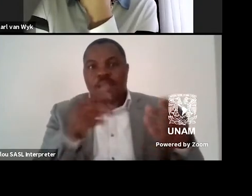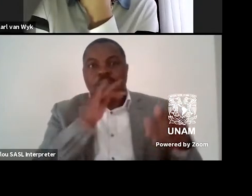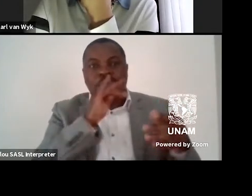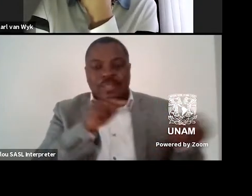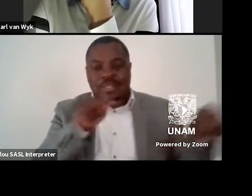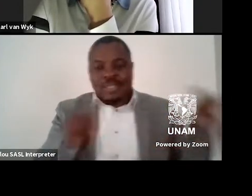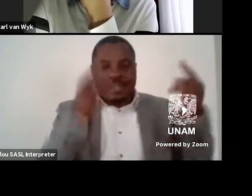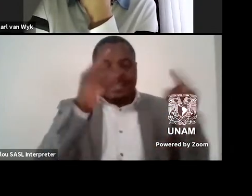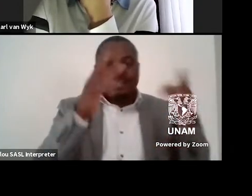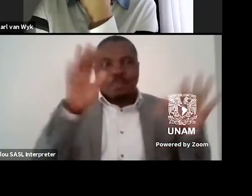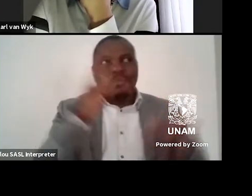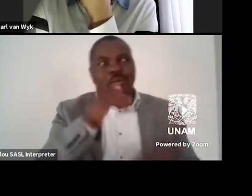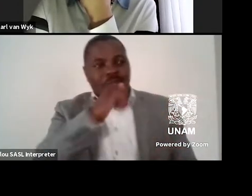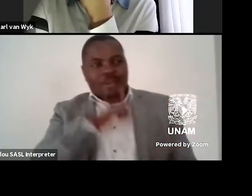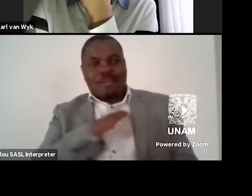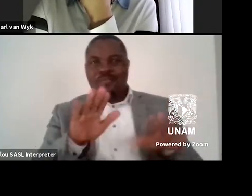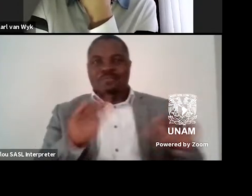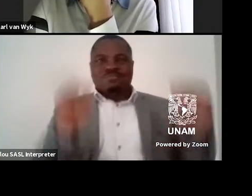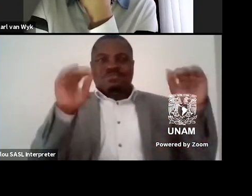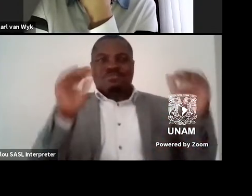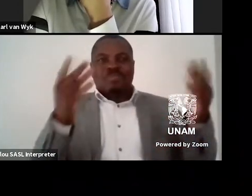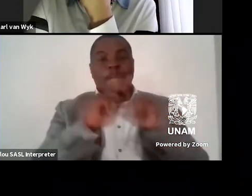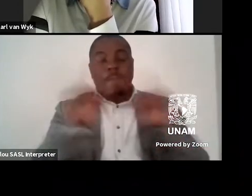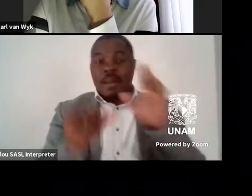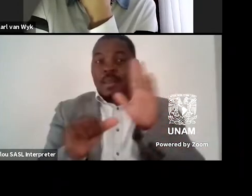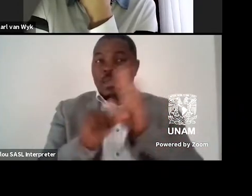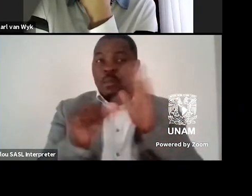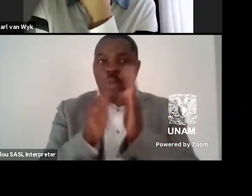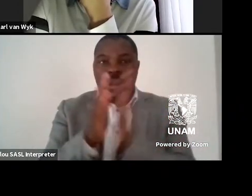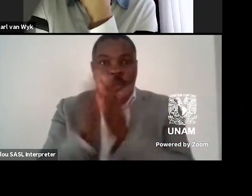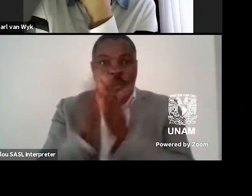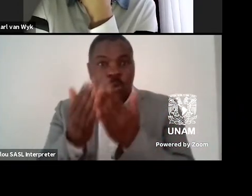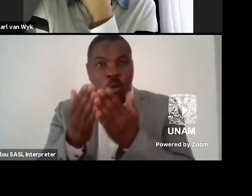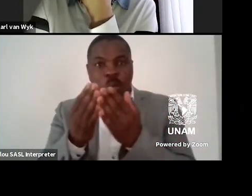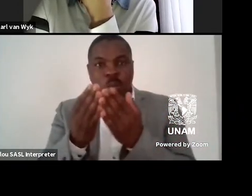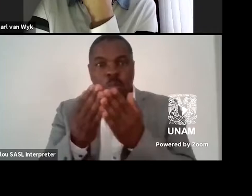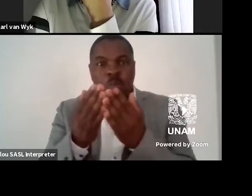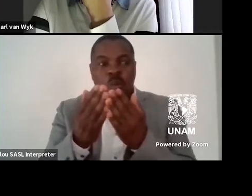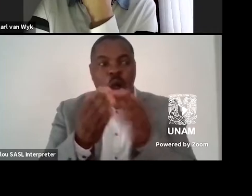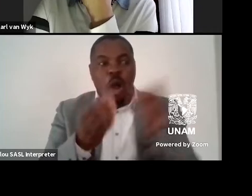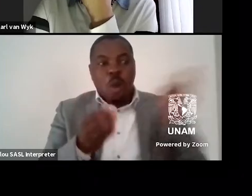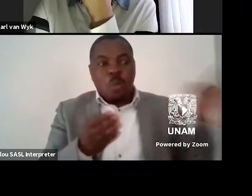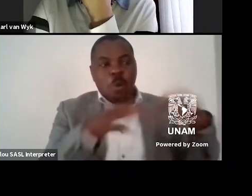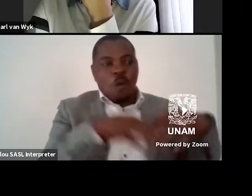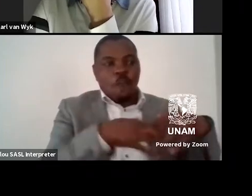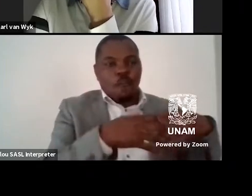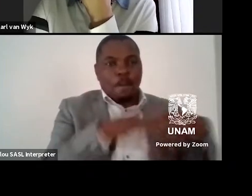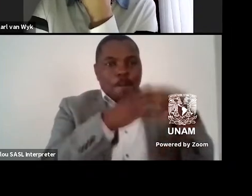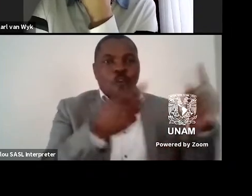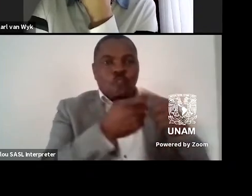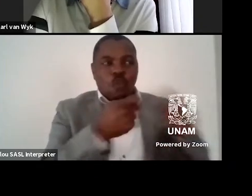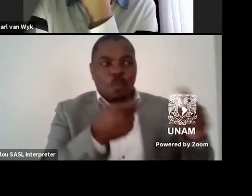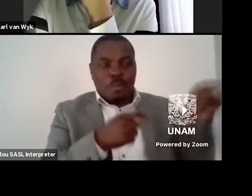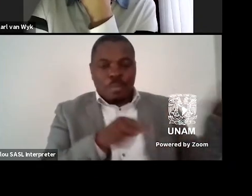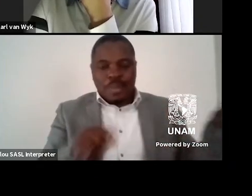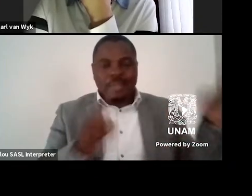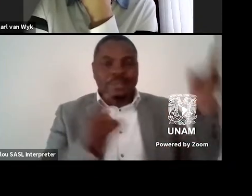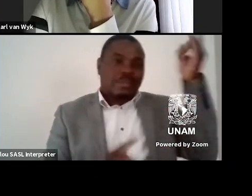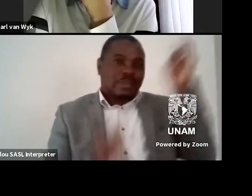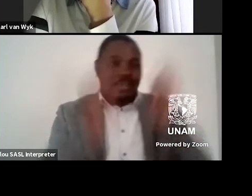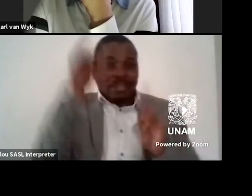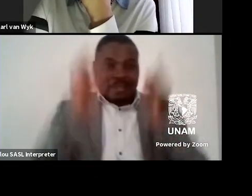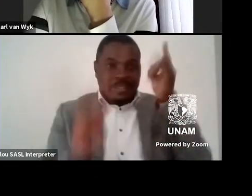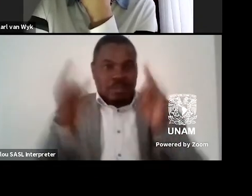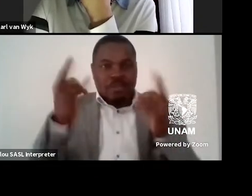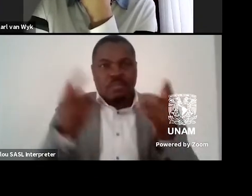But I think there are important novels set in both of those cities that draw attention to some of the things that